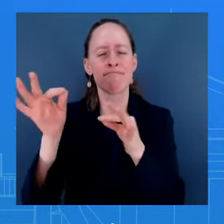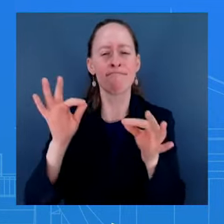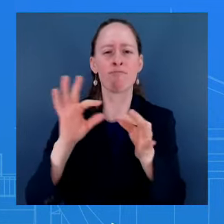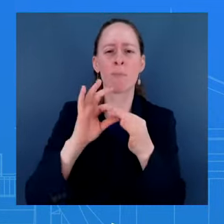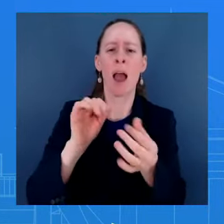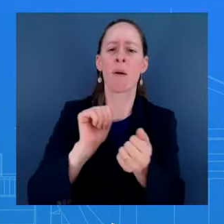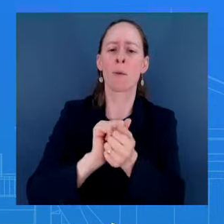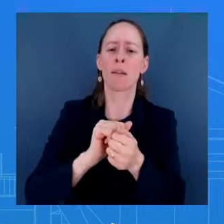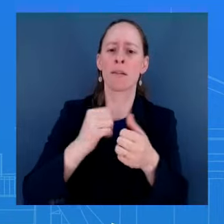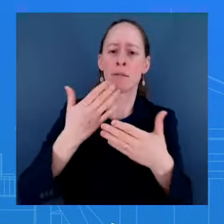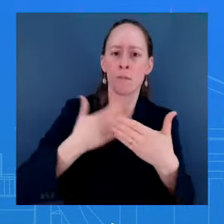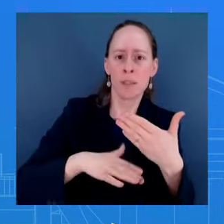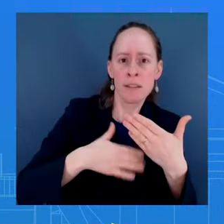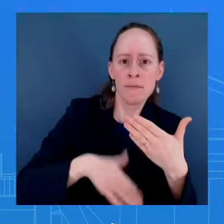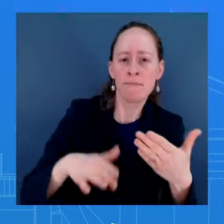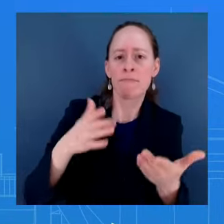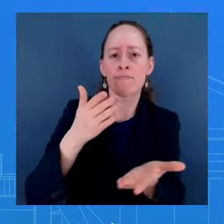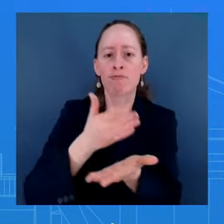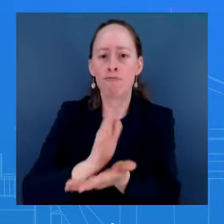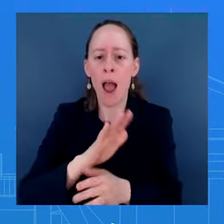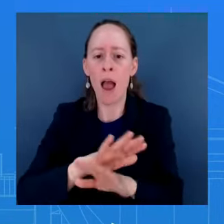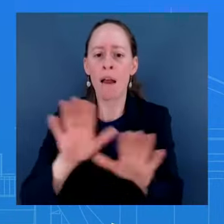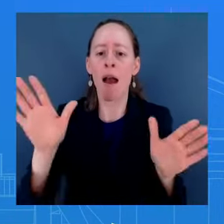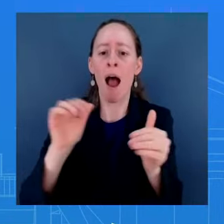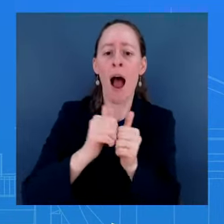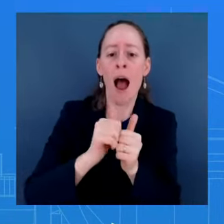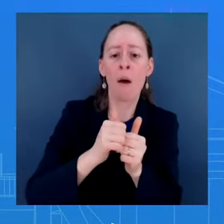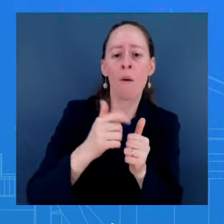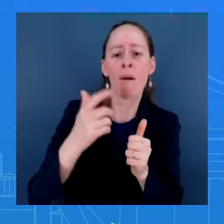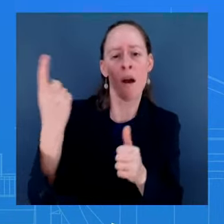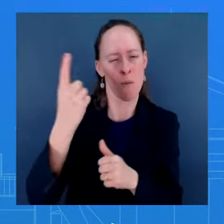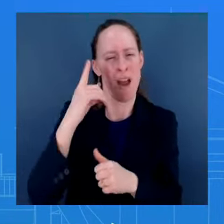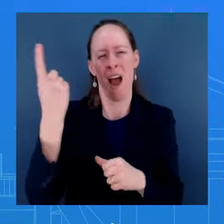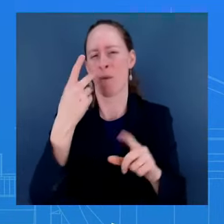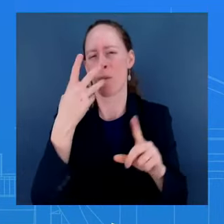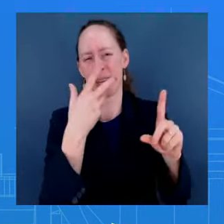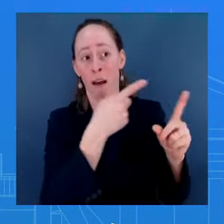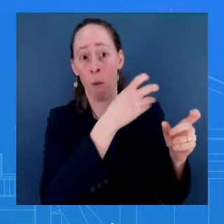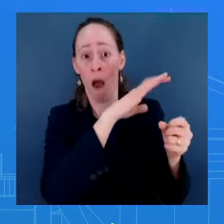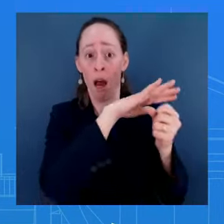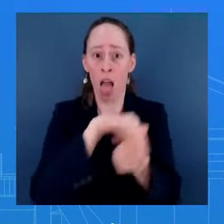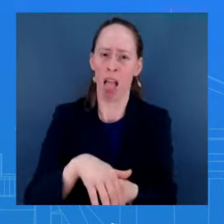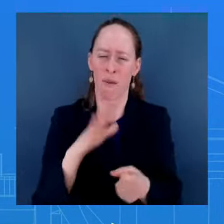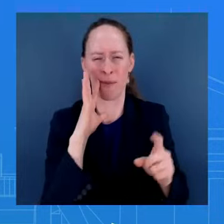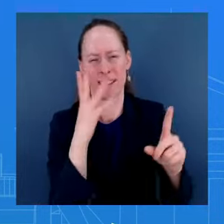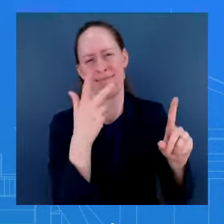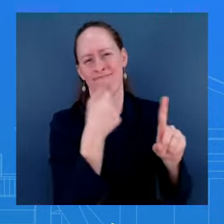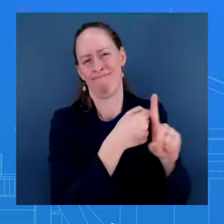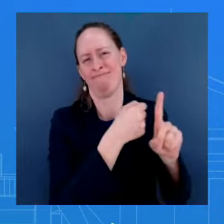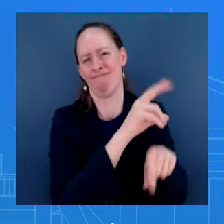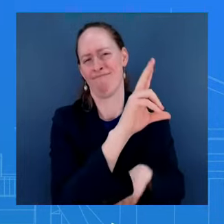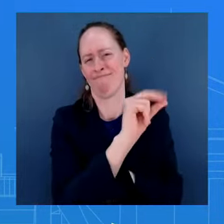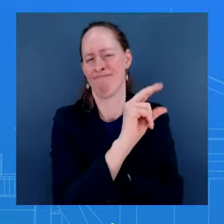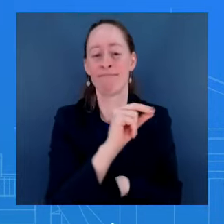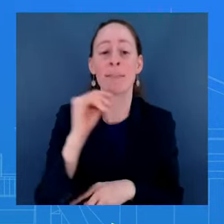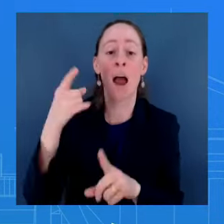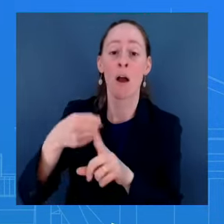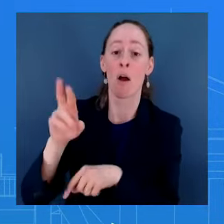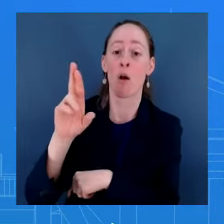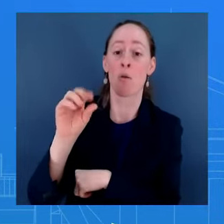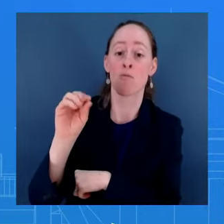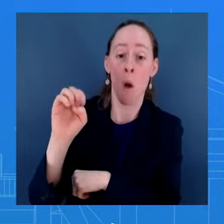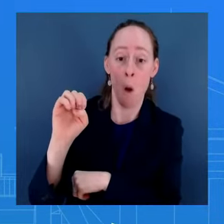on their bodies. And that should not be. And that's because Roe v. Wade was overturned, which is a